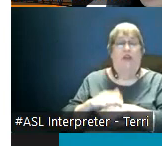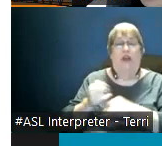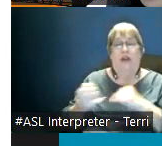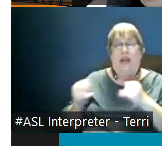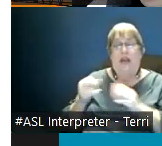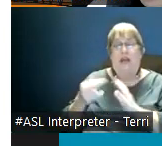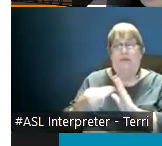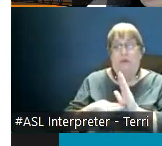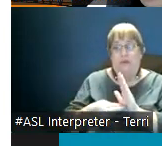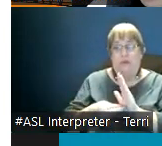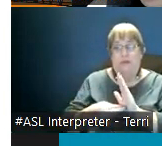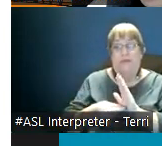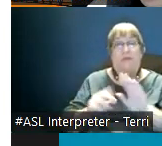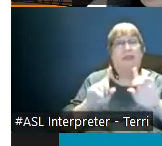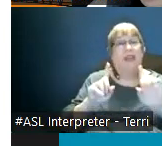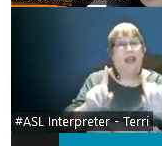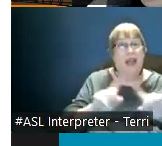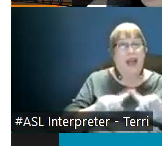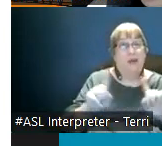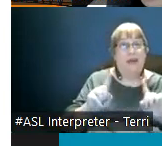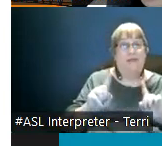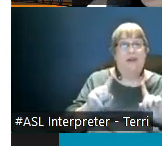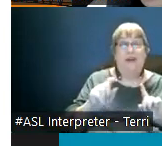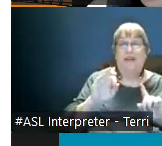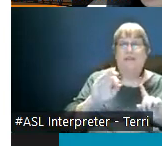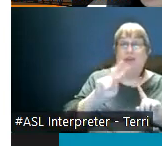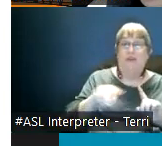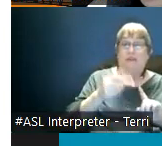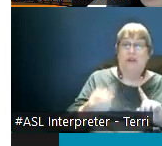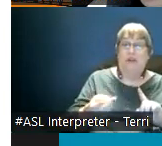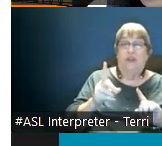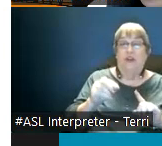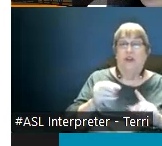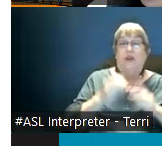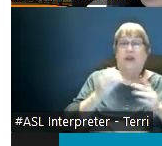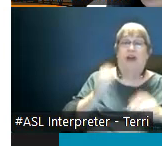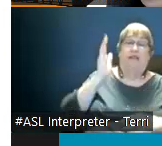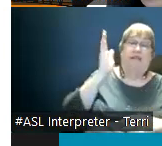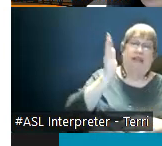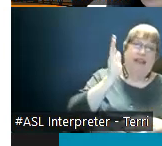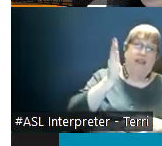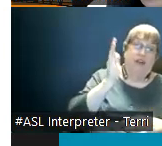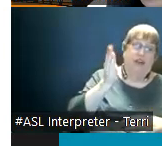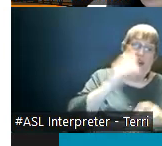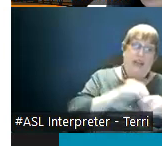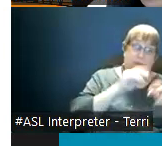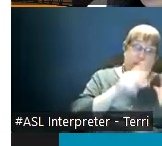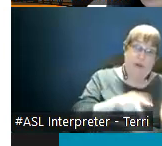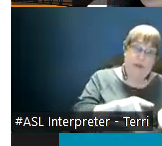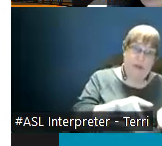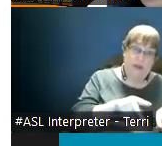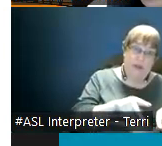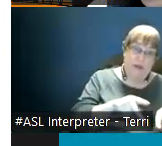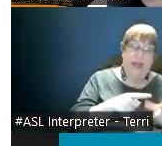if you are someone who may reverse that and do a lot of lecture in your class on the one day you're in person and then